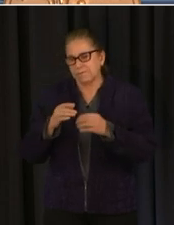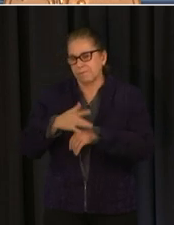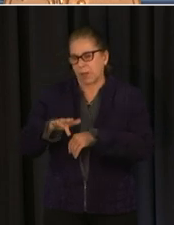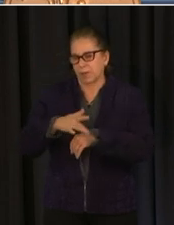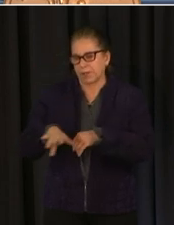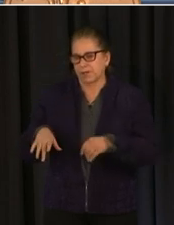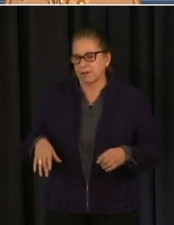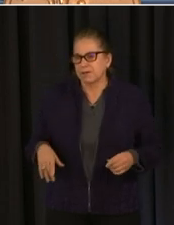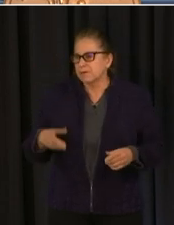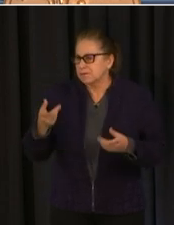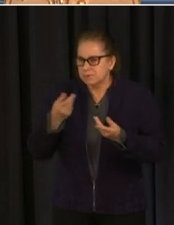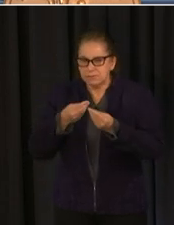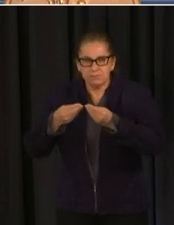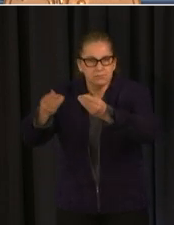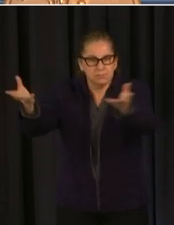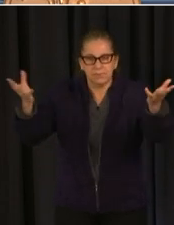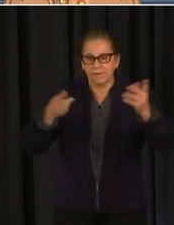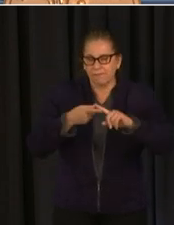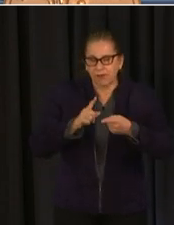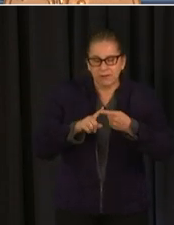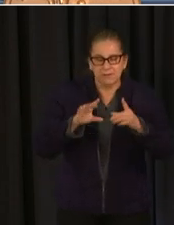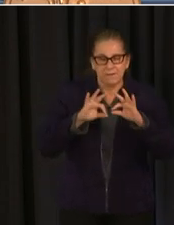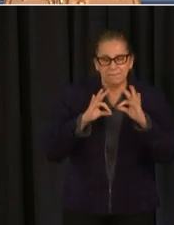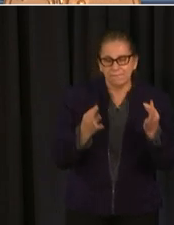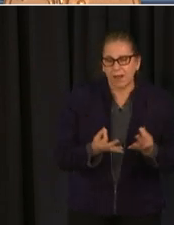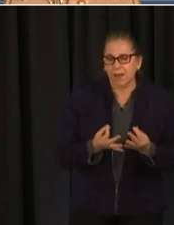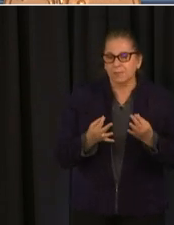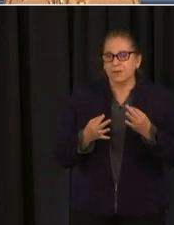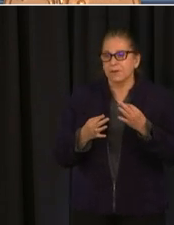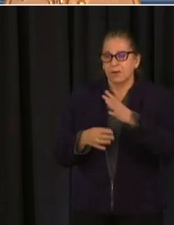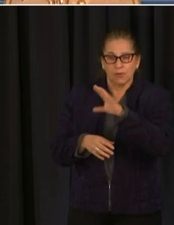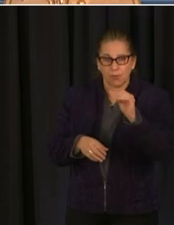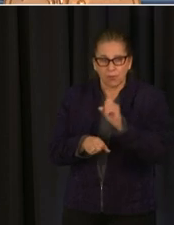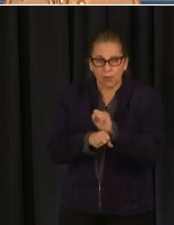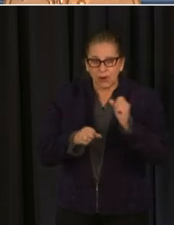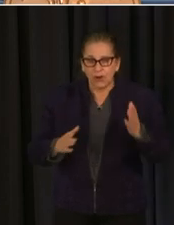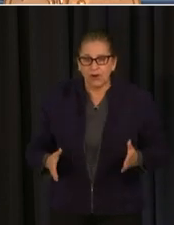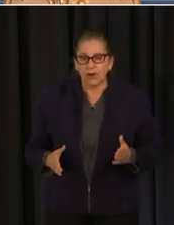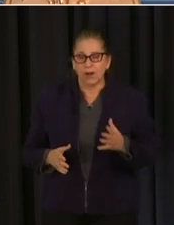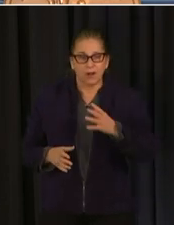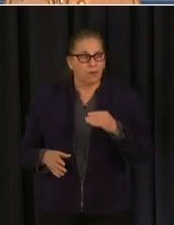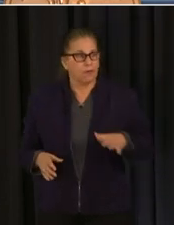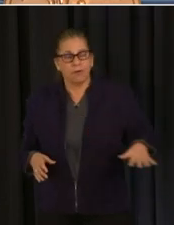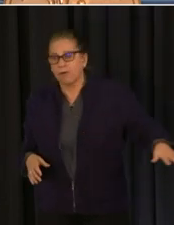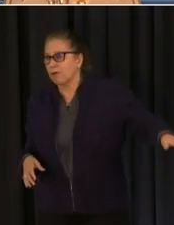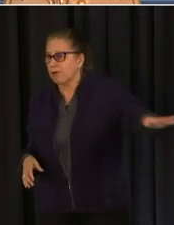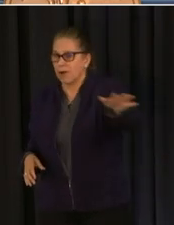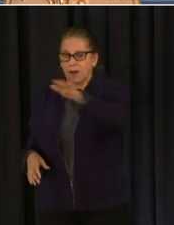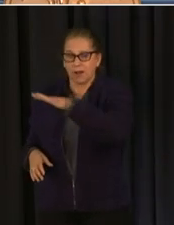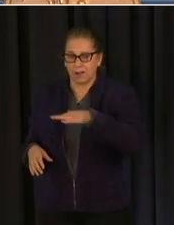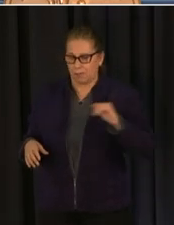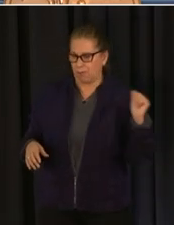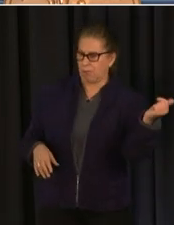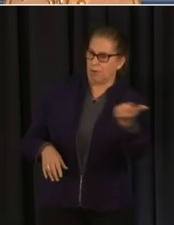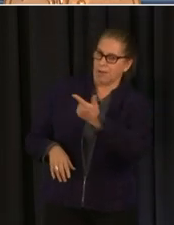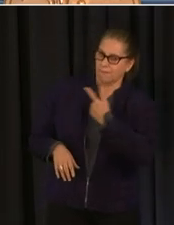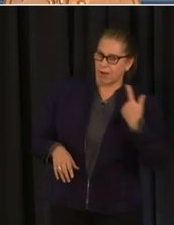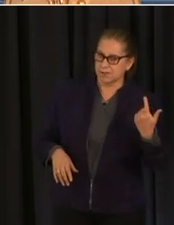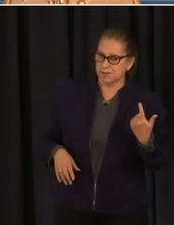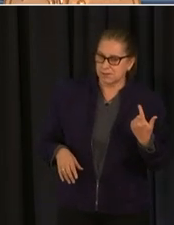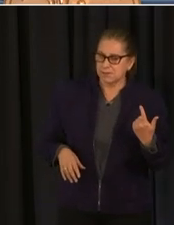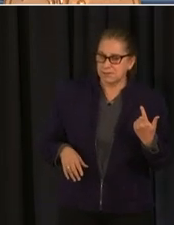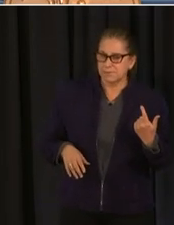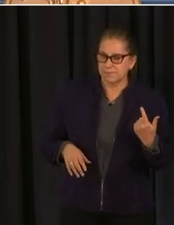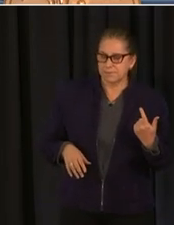with your friends and family and co-workers so that all of us um can be on the right